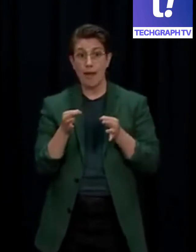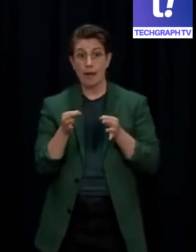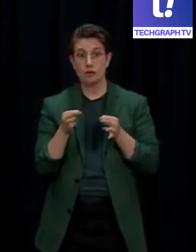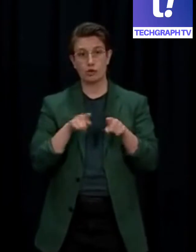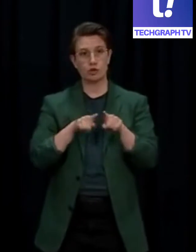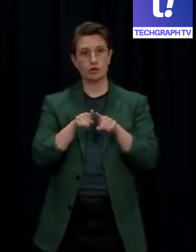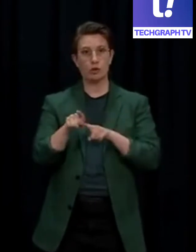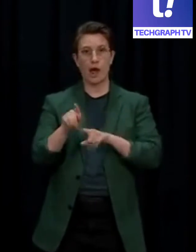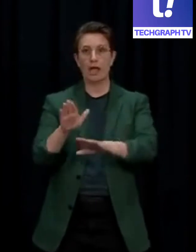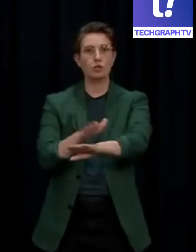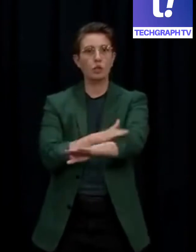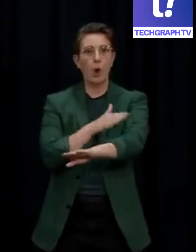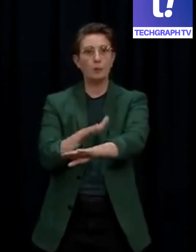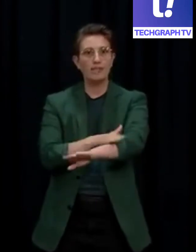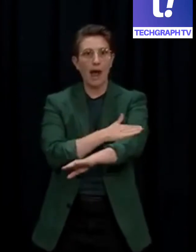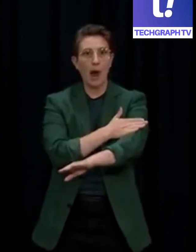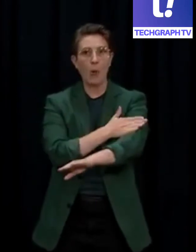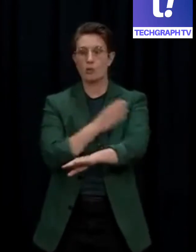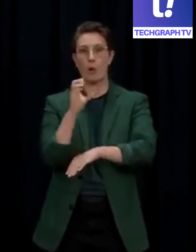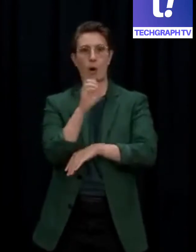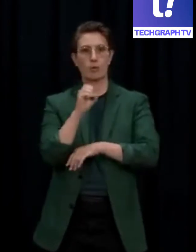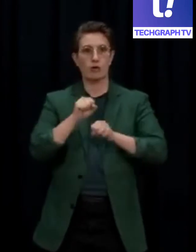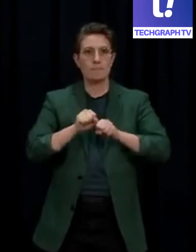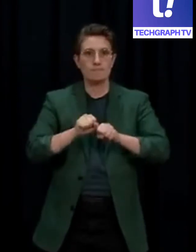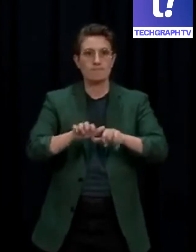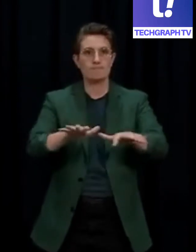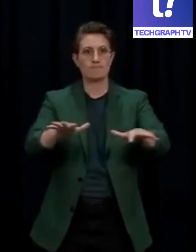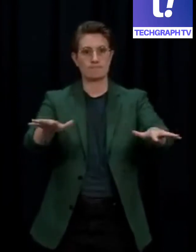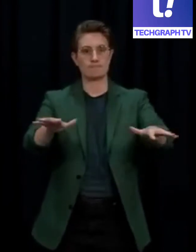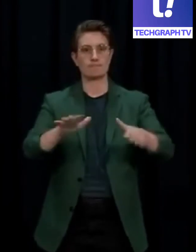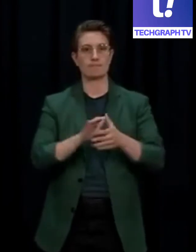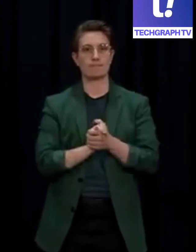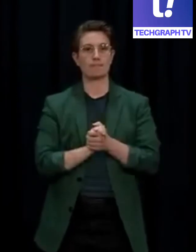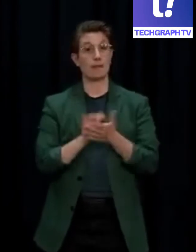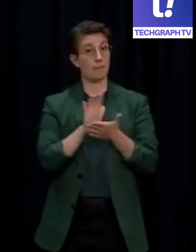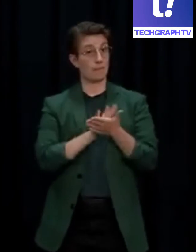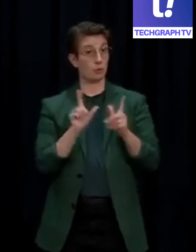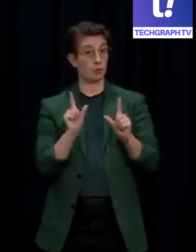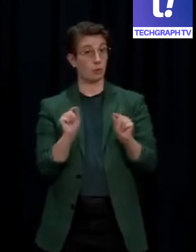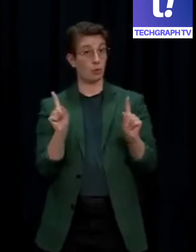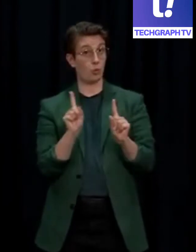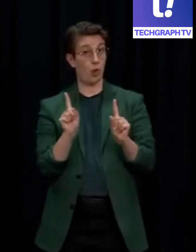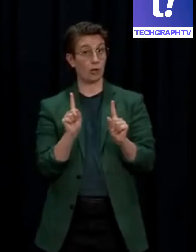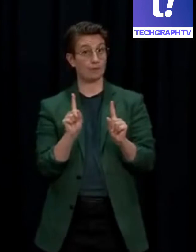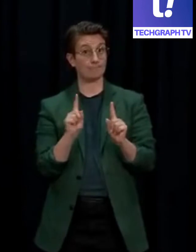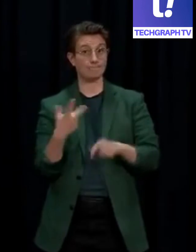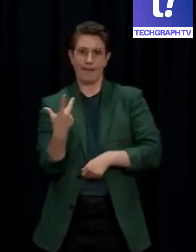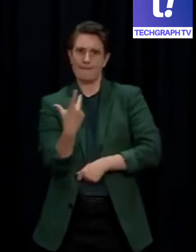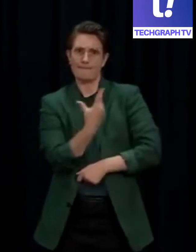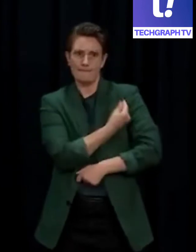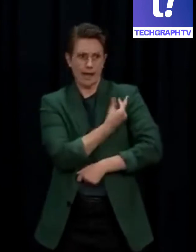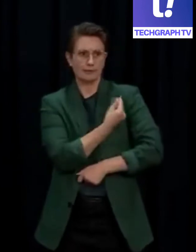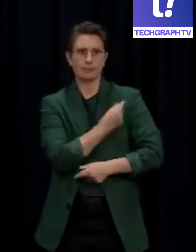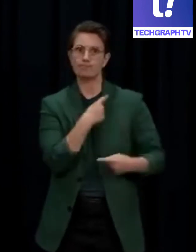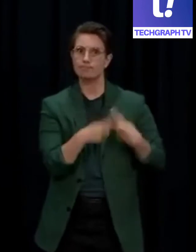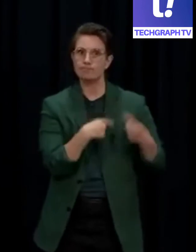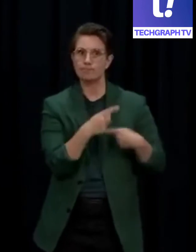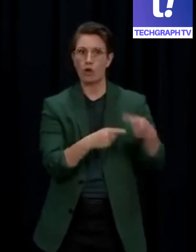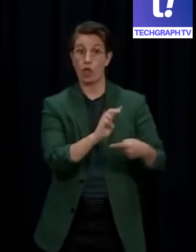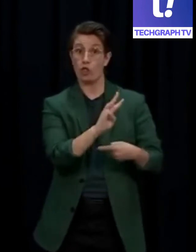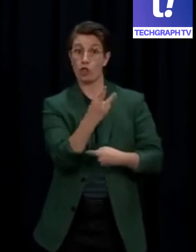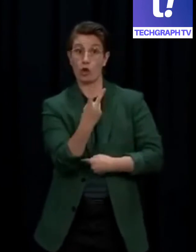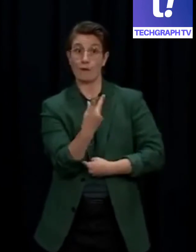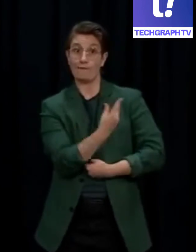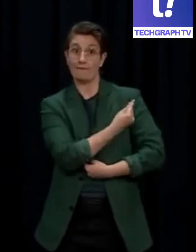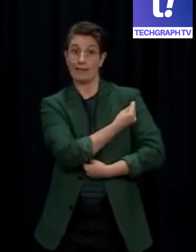includes boosters and public health measures such as mask wearing and restrictions on gatherings or keeping the pressure off